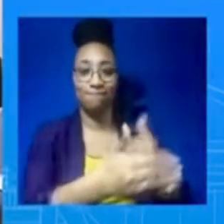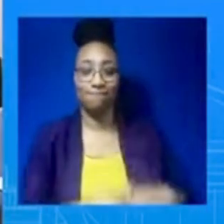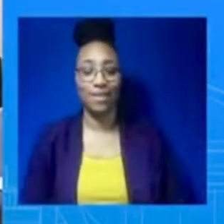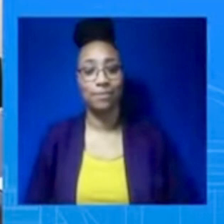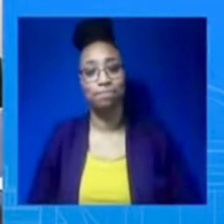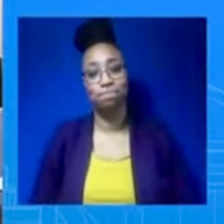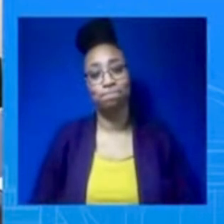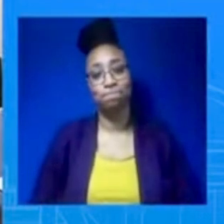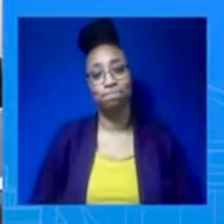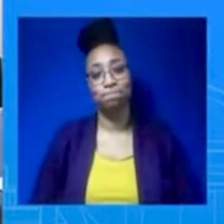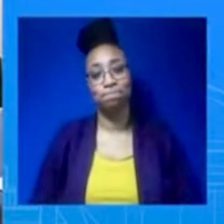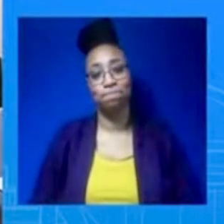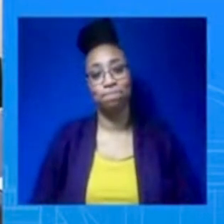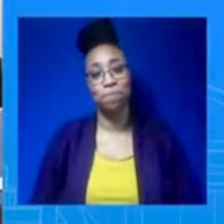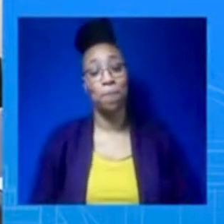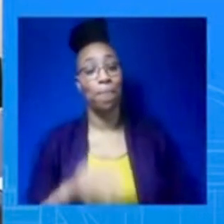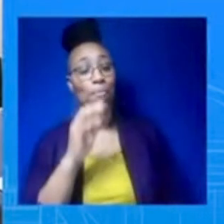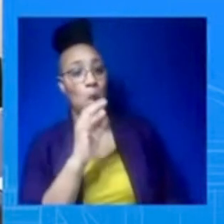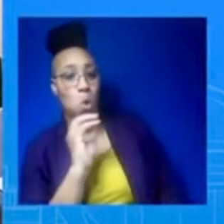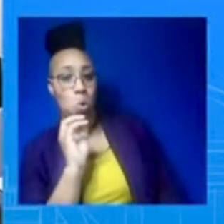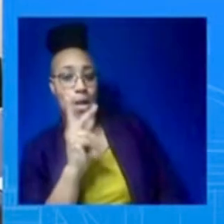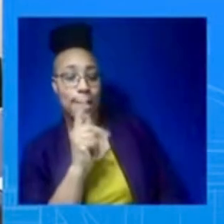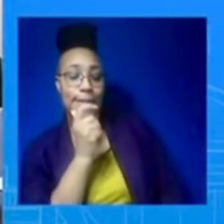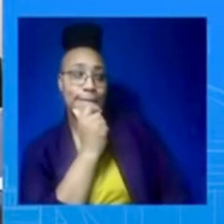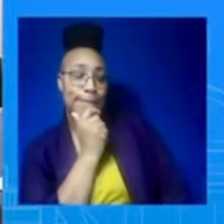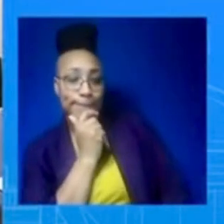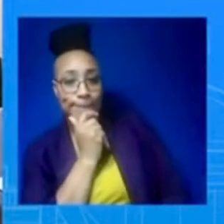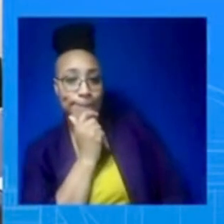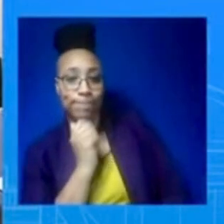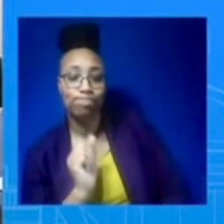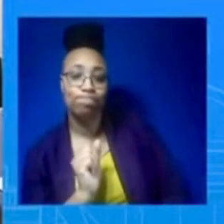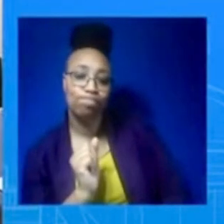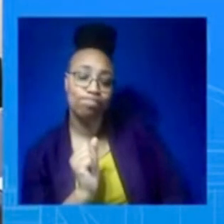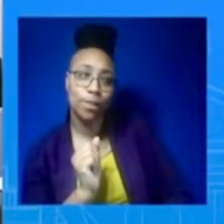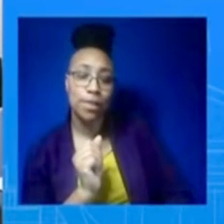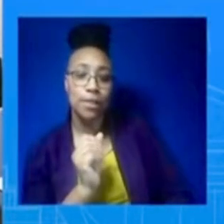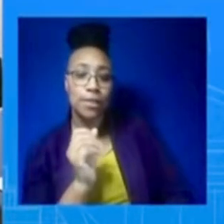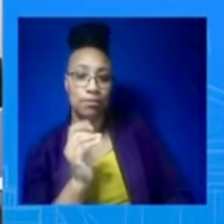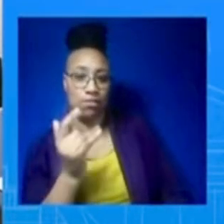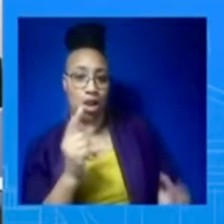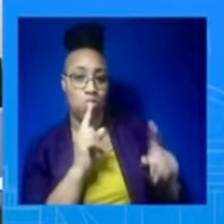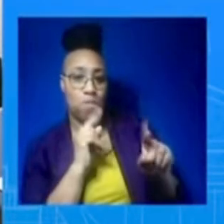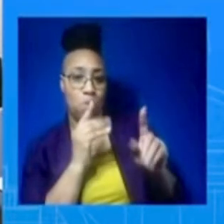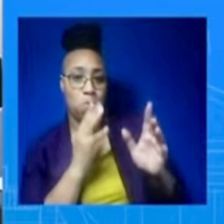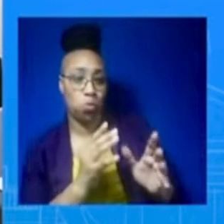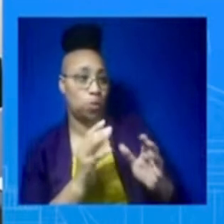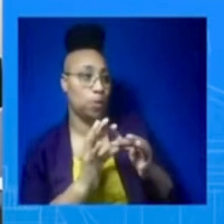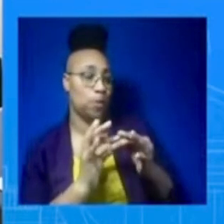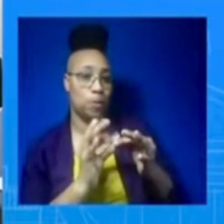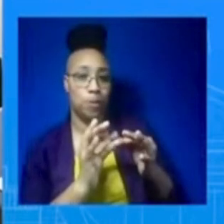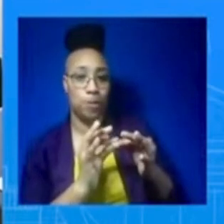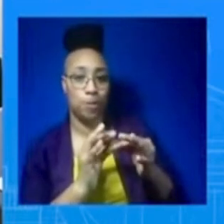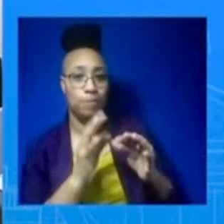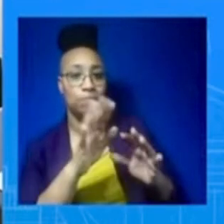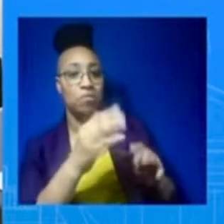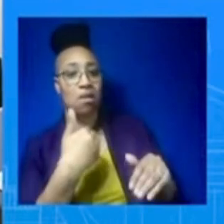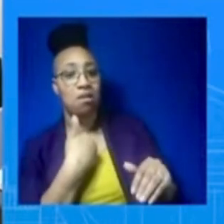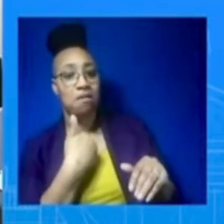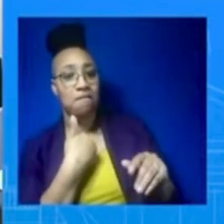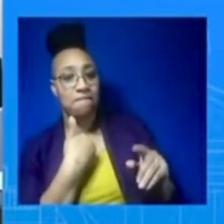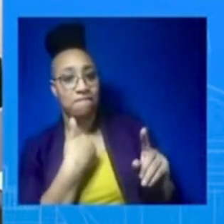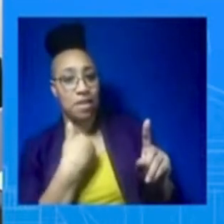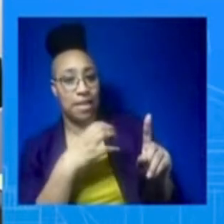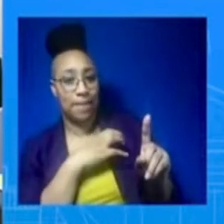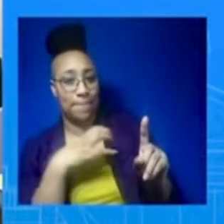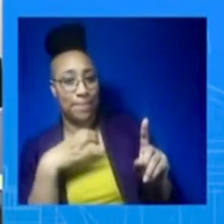House Overnight Committee wants to examine the U.S. pullout from Afghanistan, a second Republican-led investigation